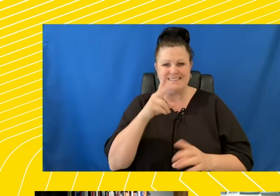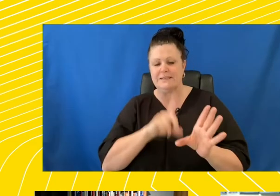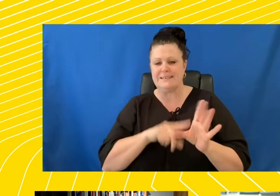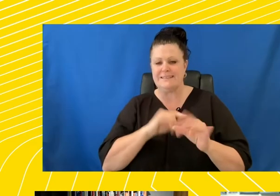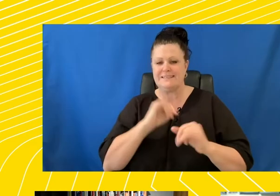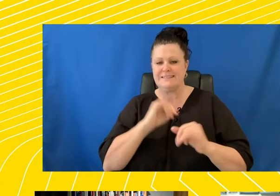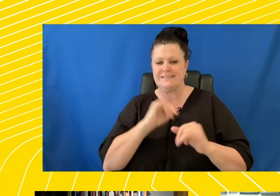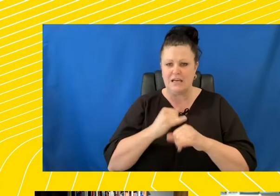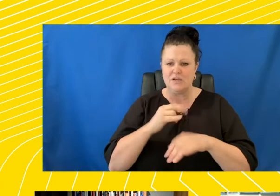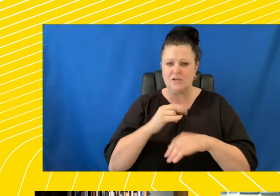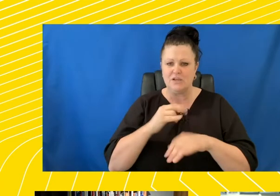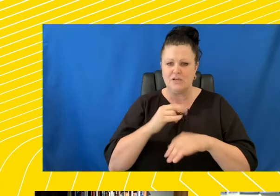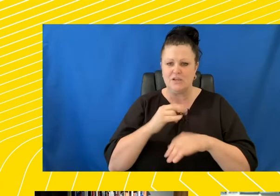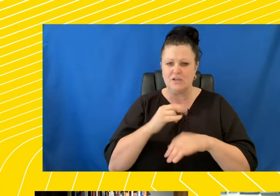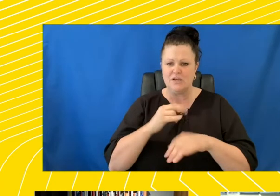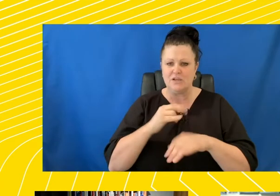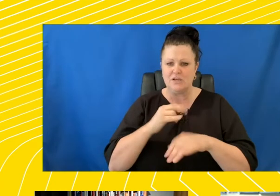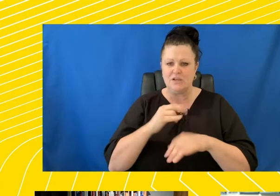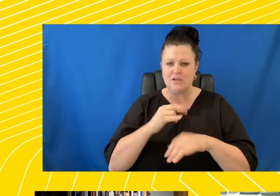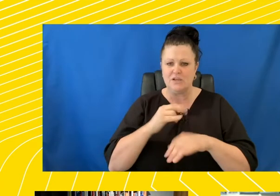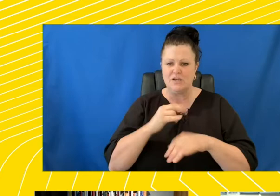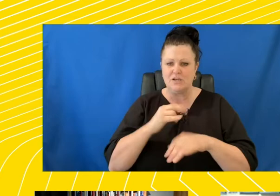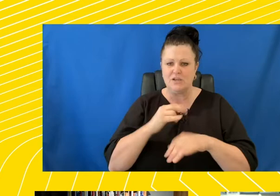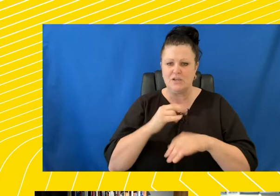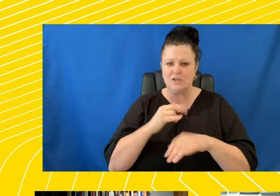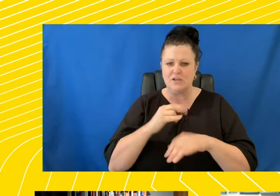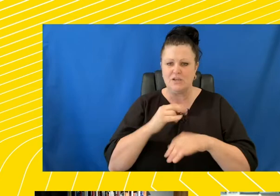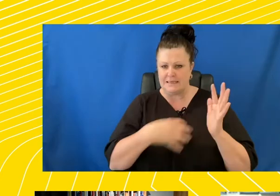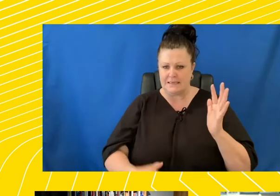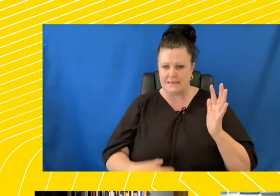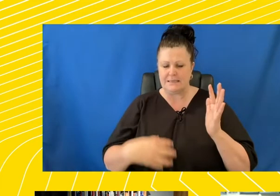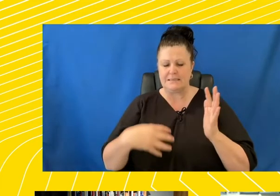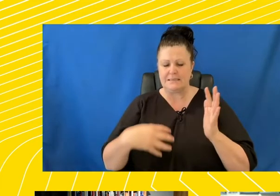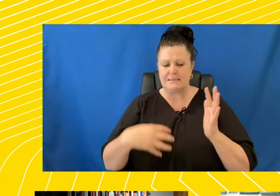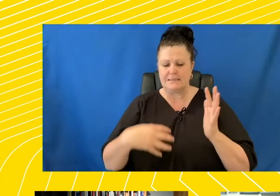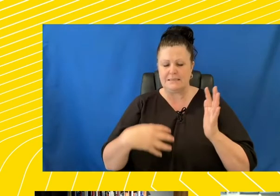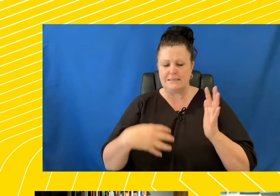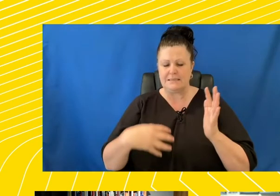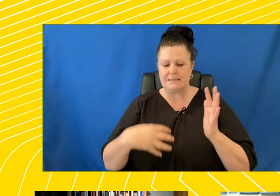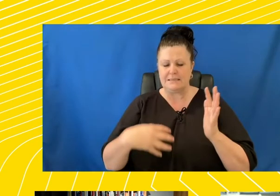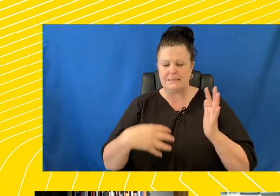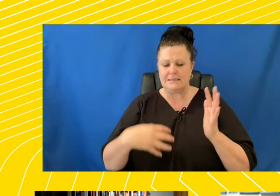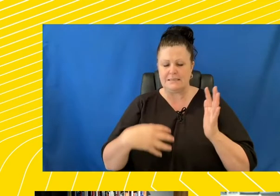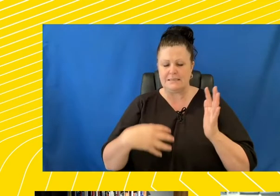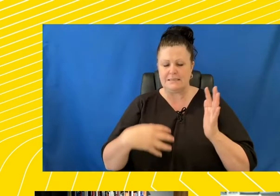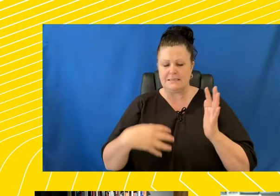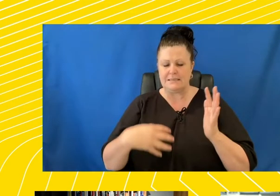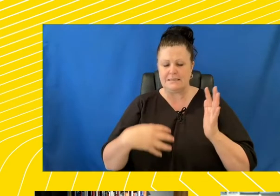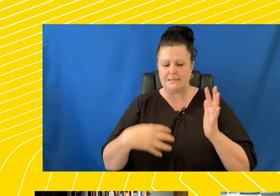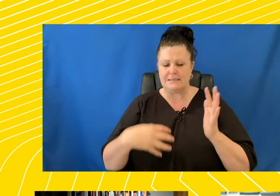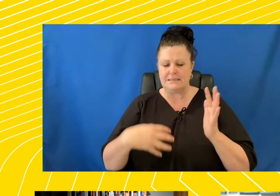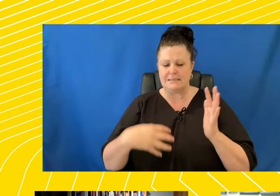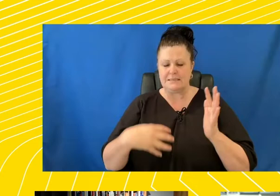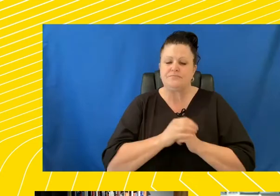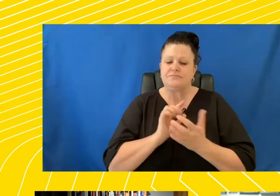and state-based senior policy analyst, researcher and practitioner. And later in this series, on the